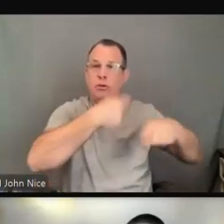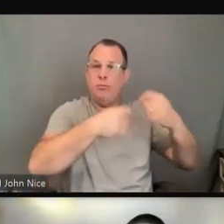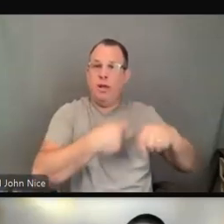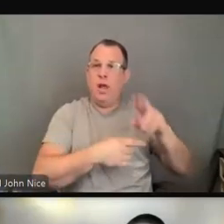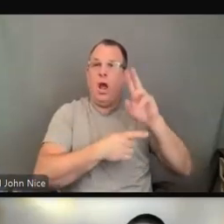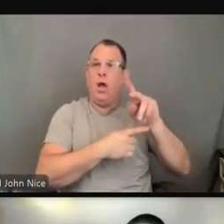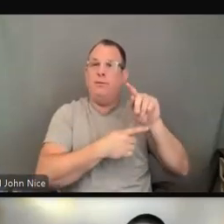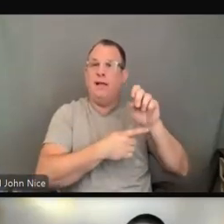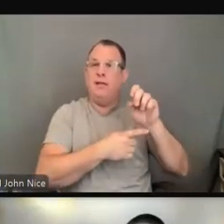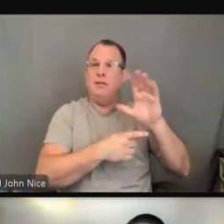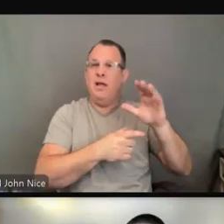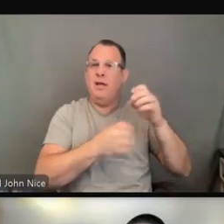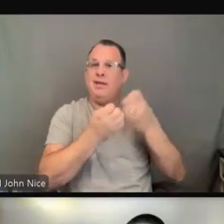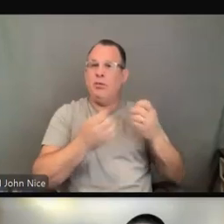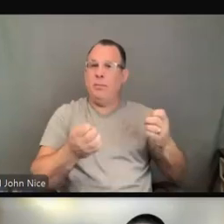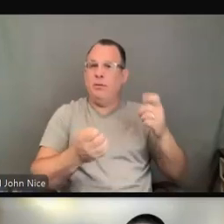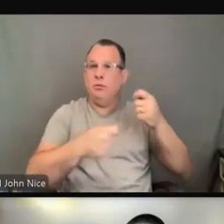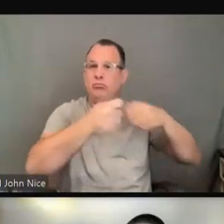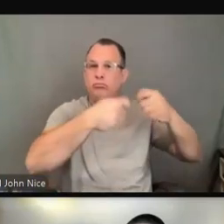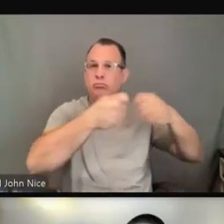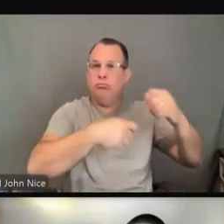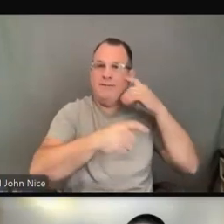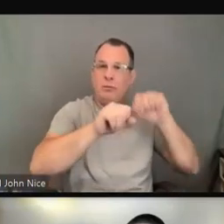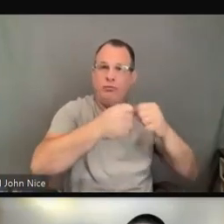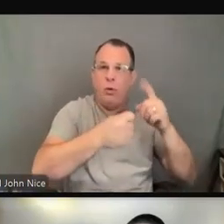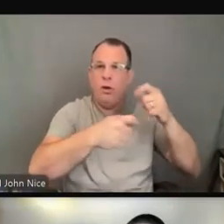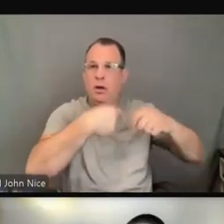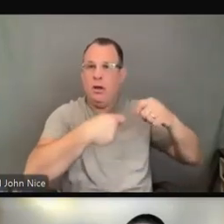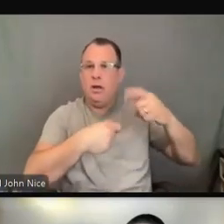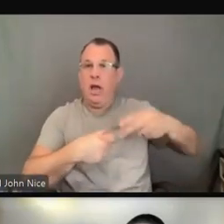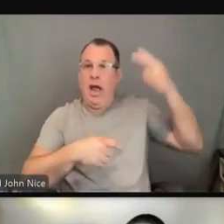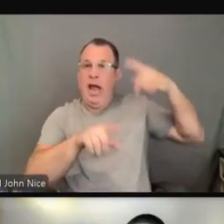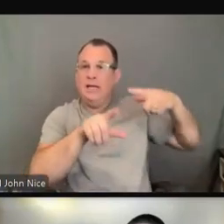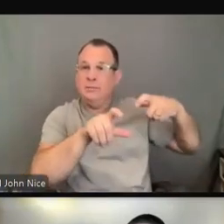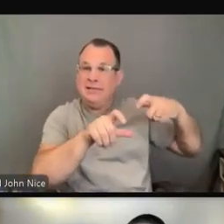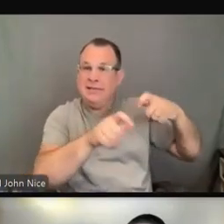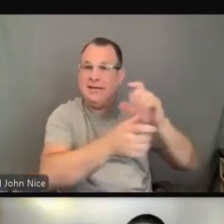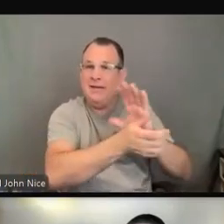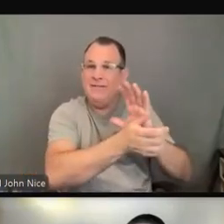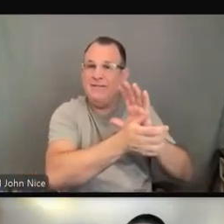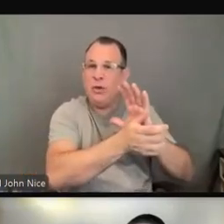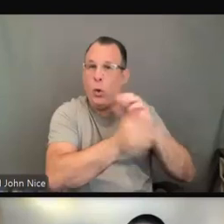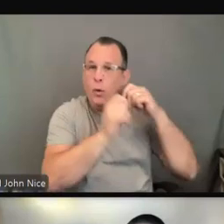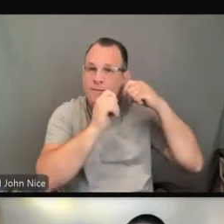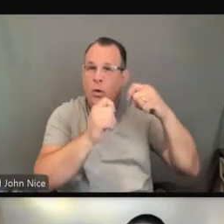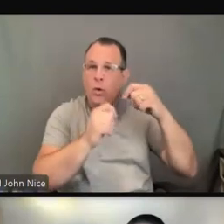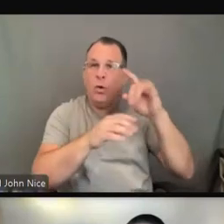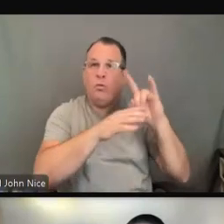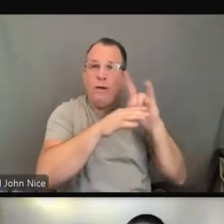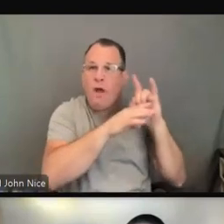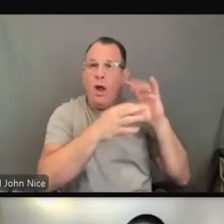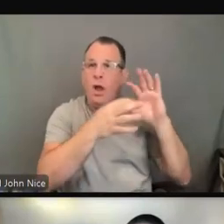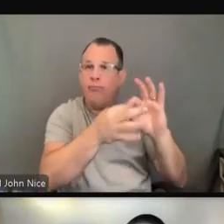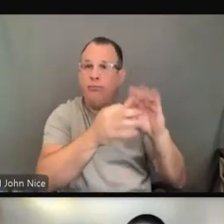That also goes for their high-speed video or wireless connections. So entities should